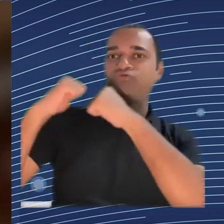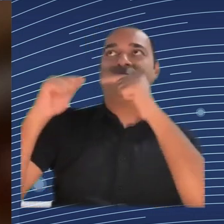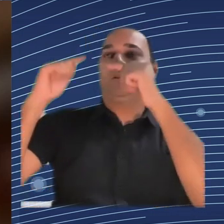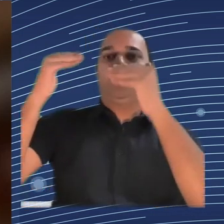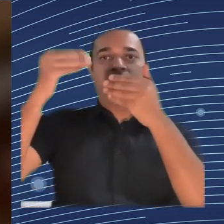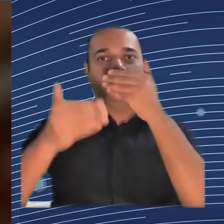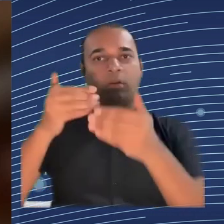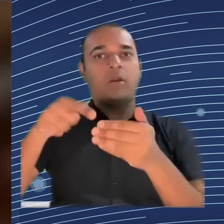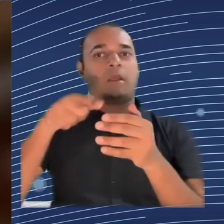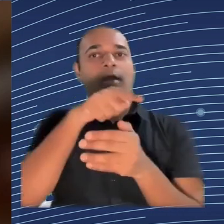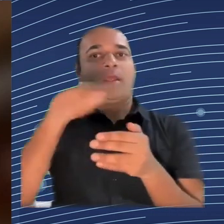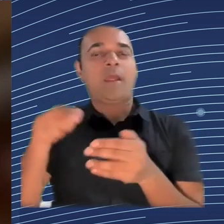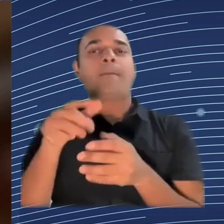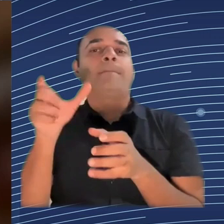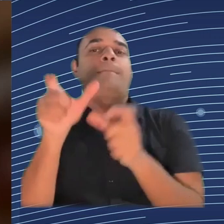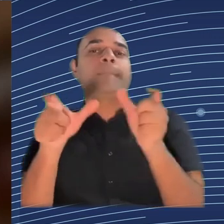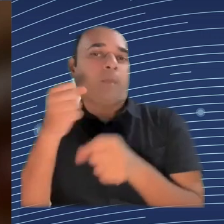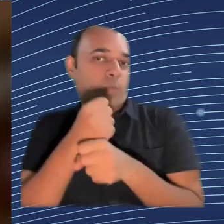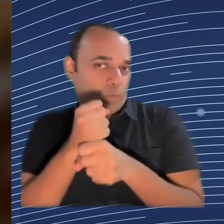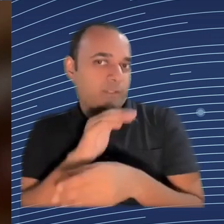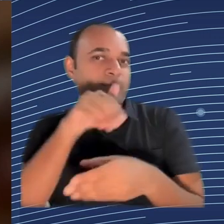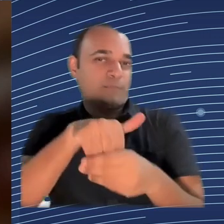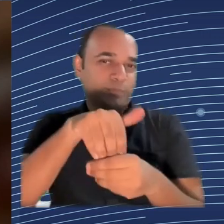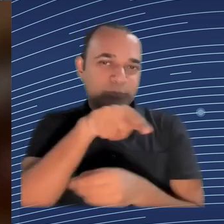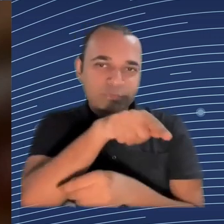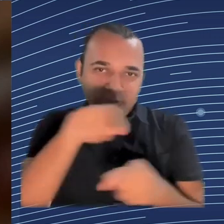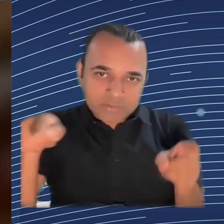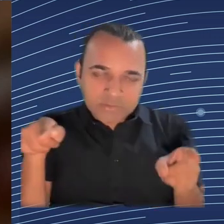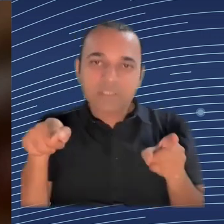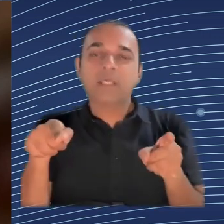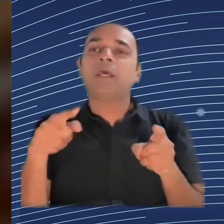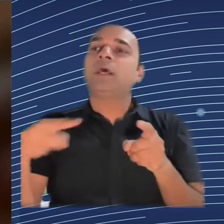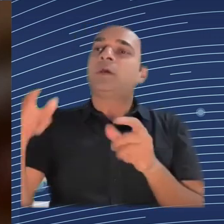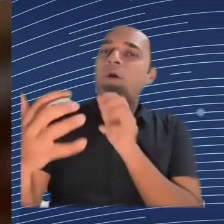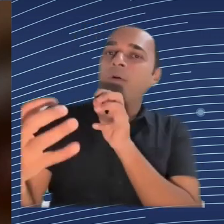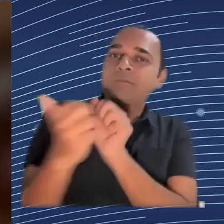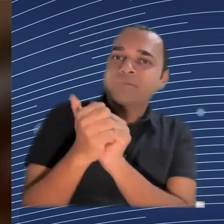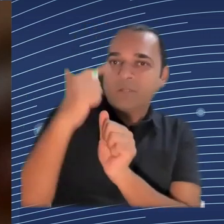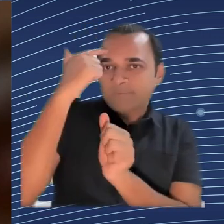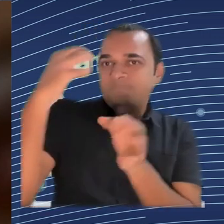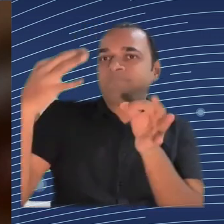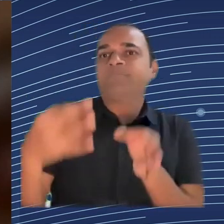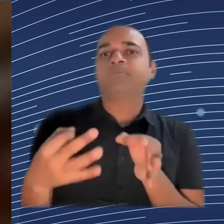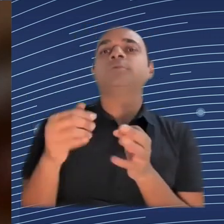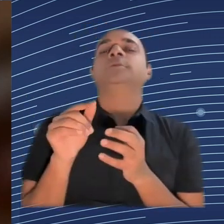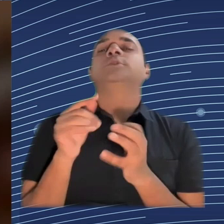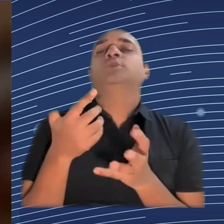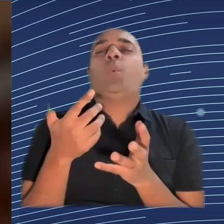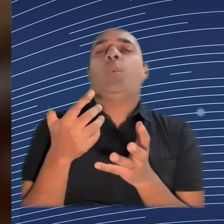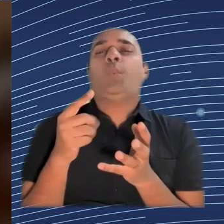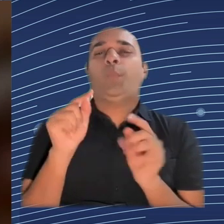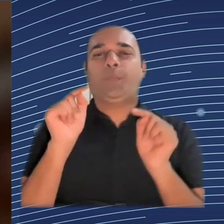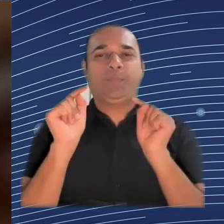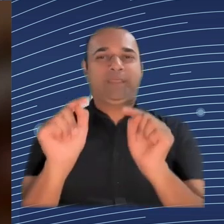in another or this organization or algorithm watch Switzerland, they are currently conducting a research